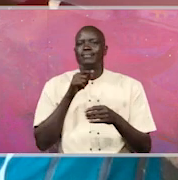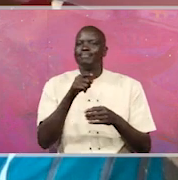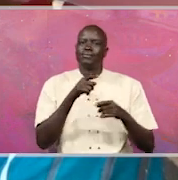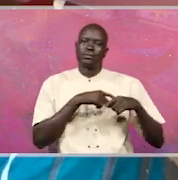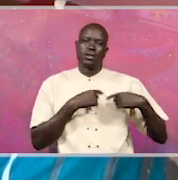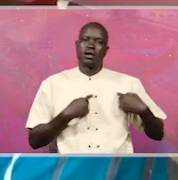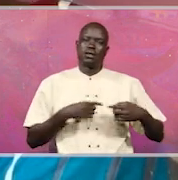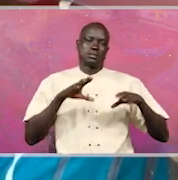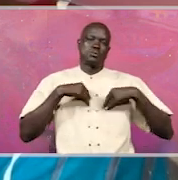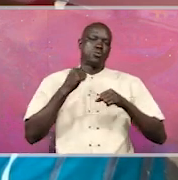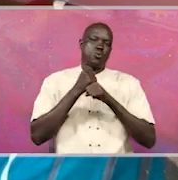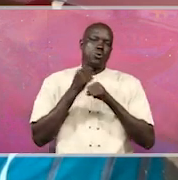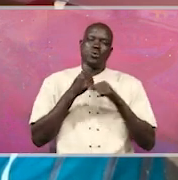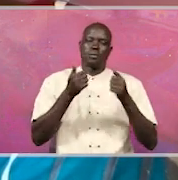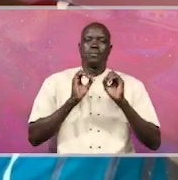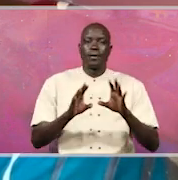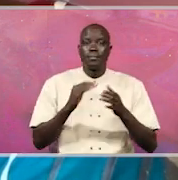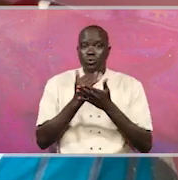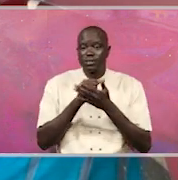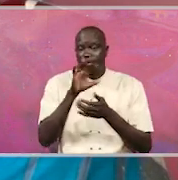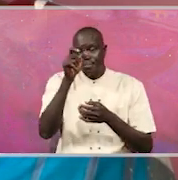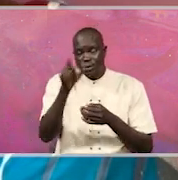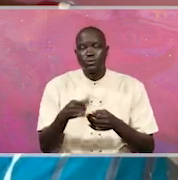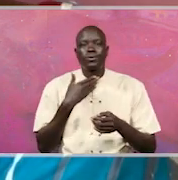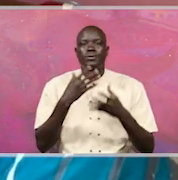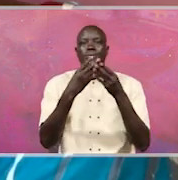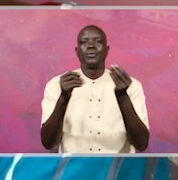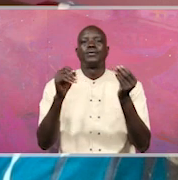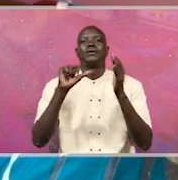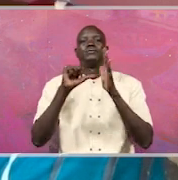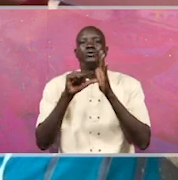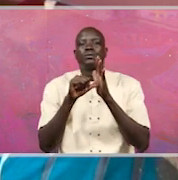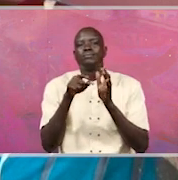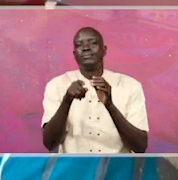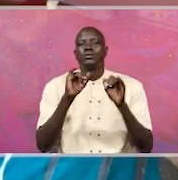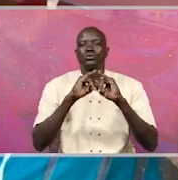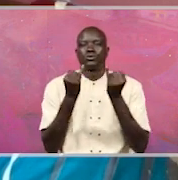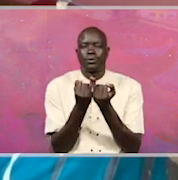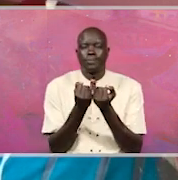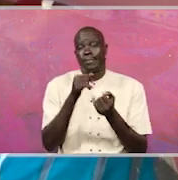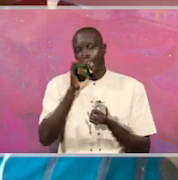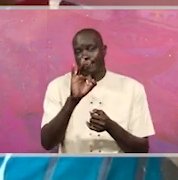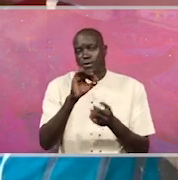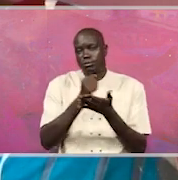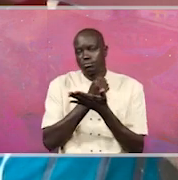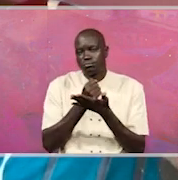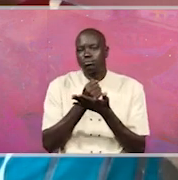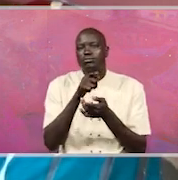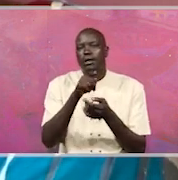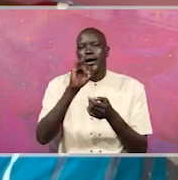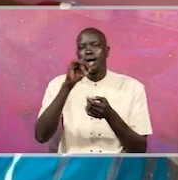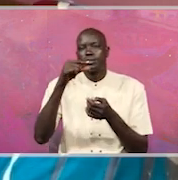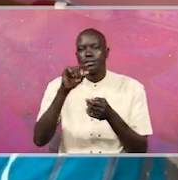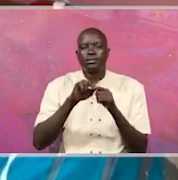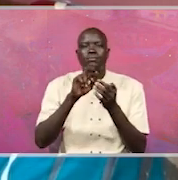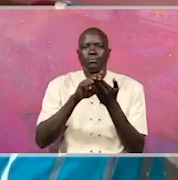of willingness. Because if somebody needs to correct a situation that is prevailing in their institution, once the auditor general's report comes out,